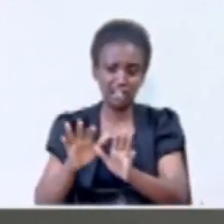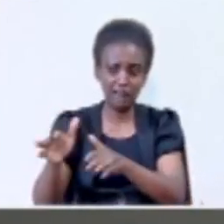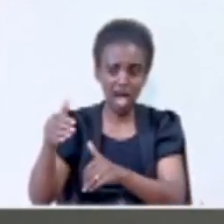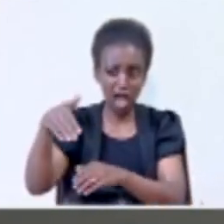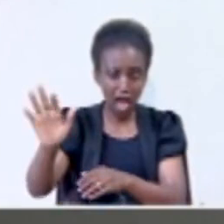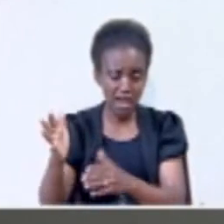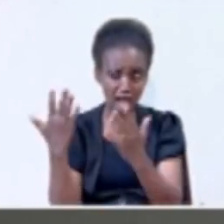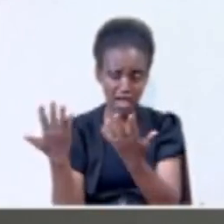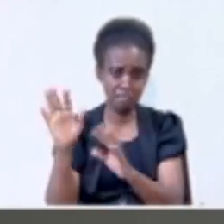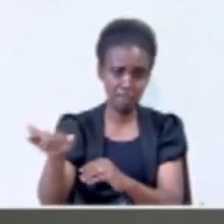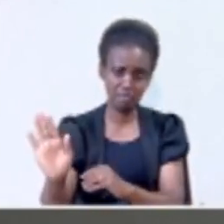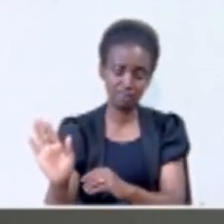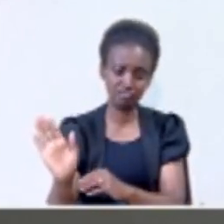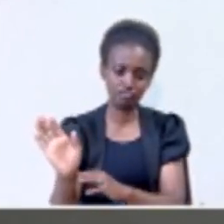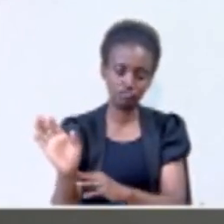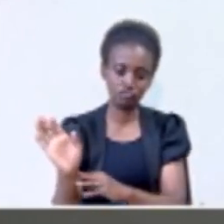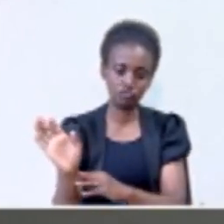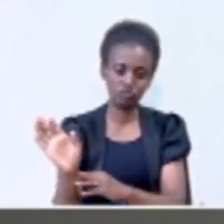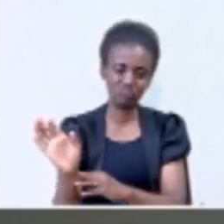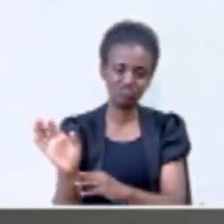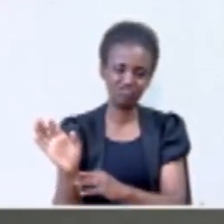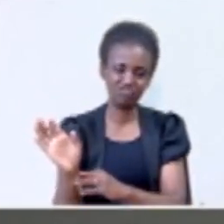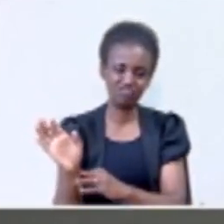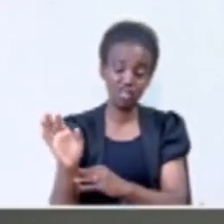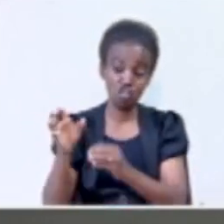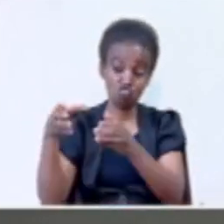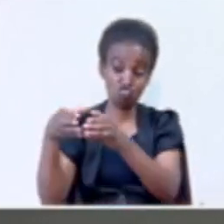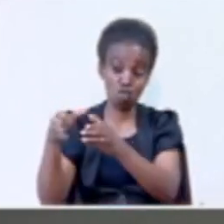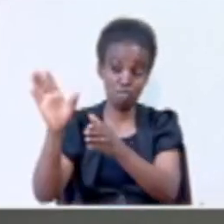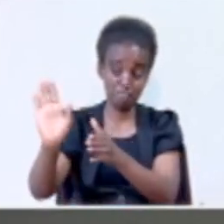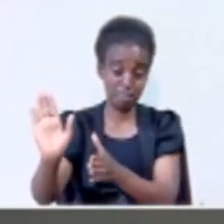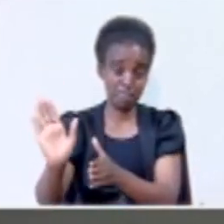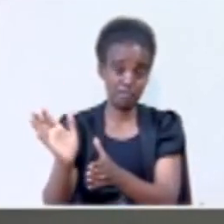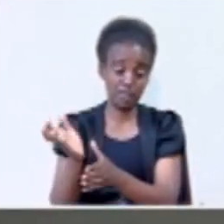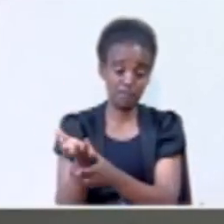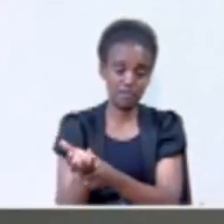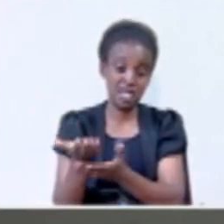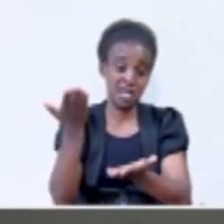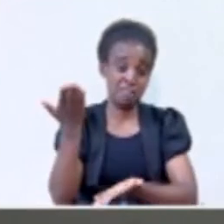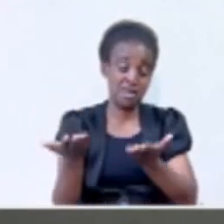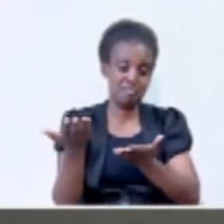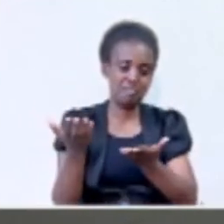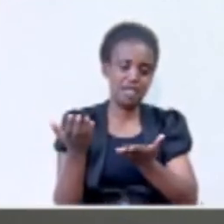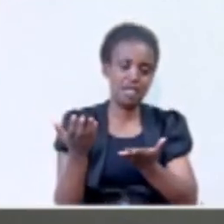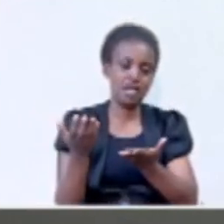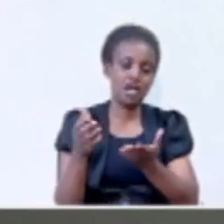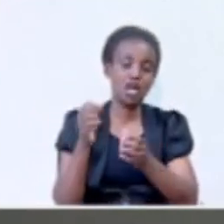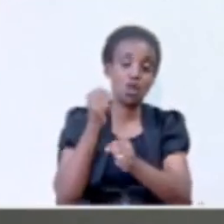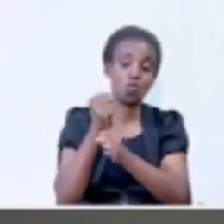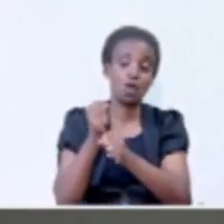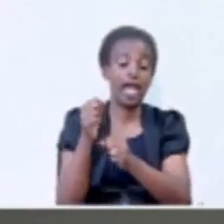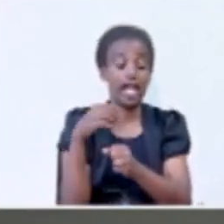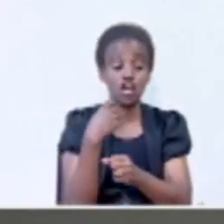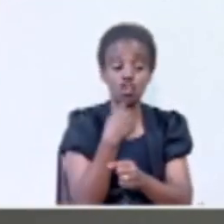hands of these rebel groups. Maybe except those who work with